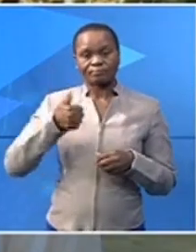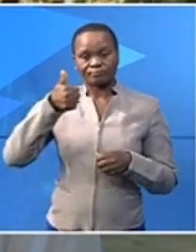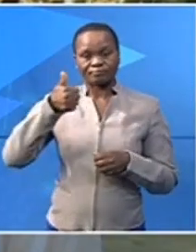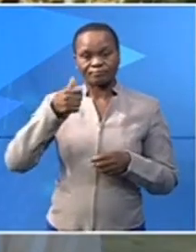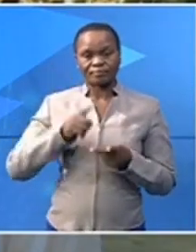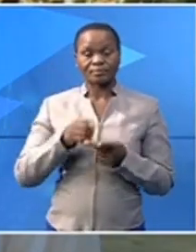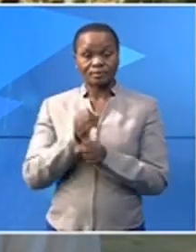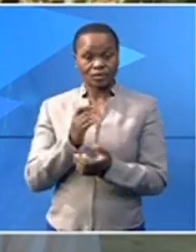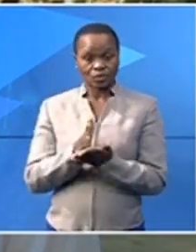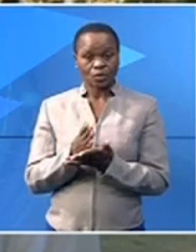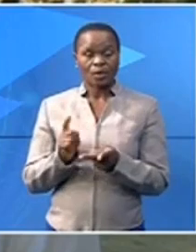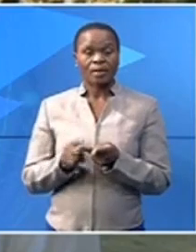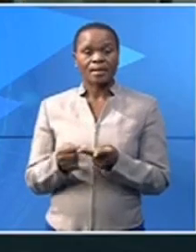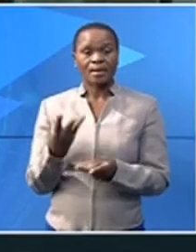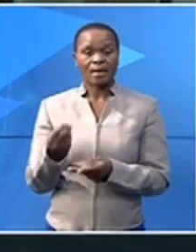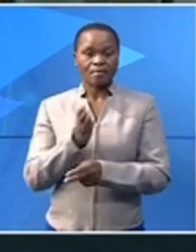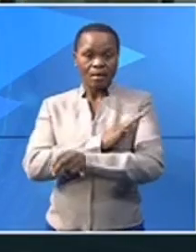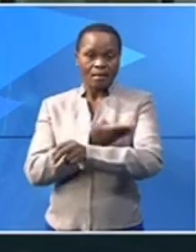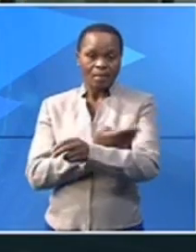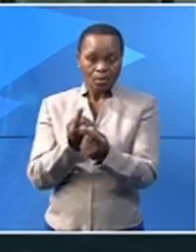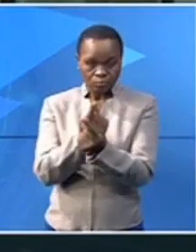that to a great extent they have power to themselves.